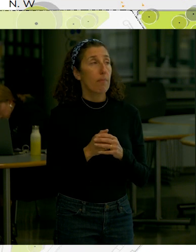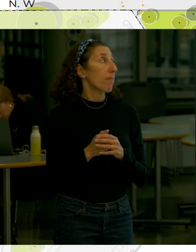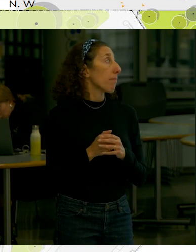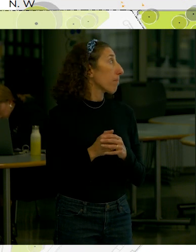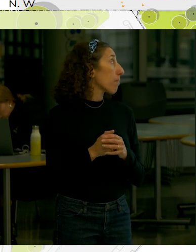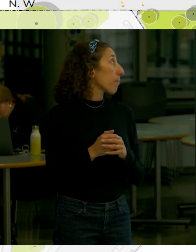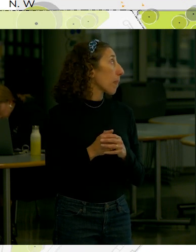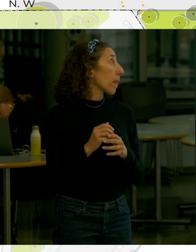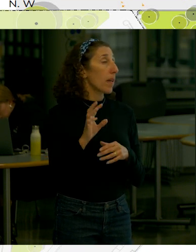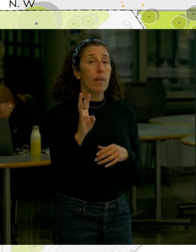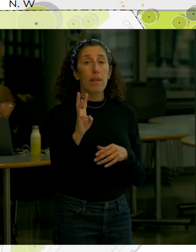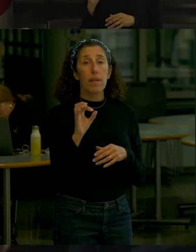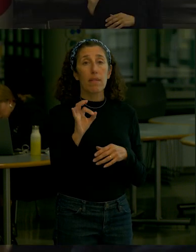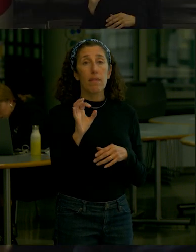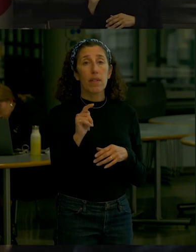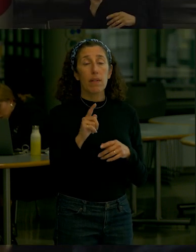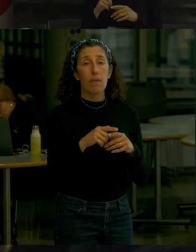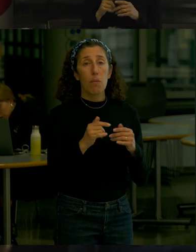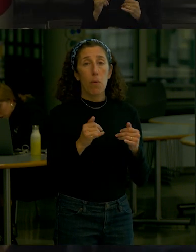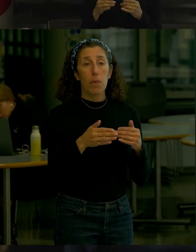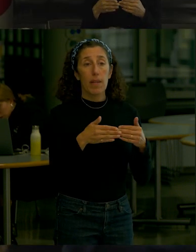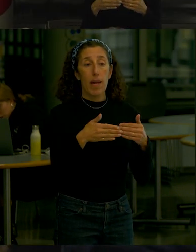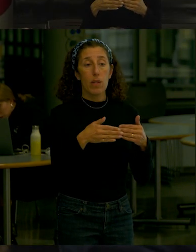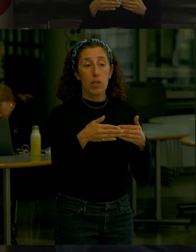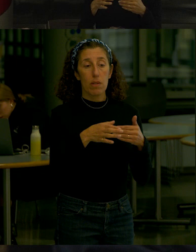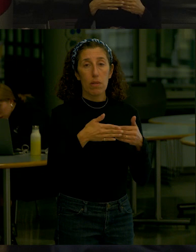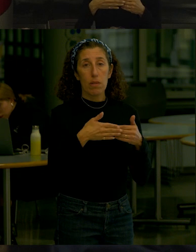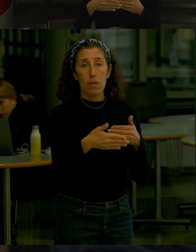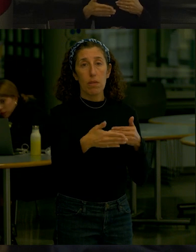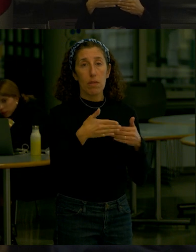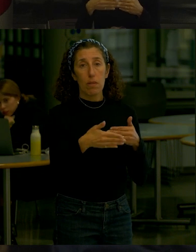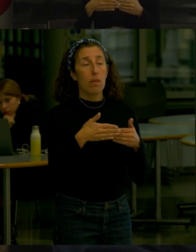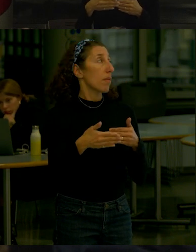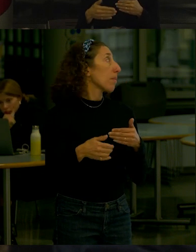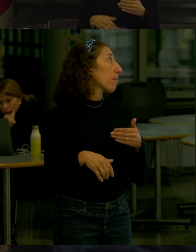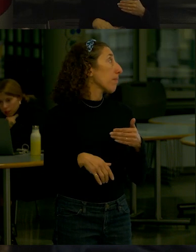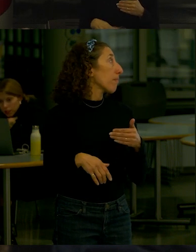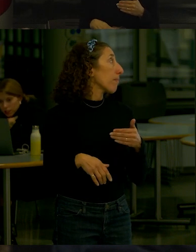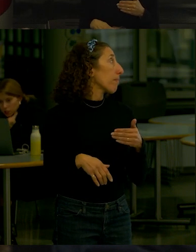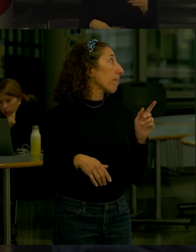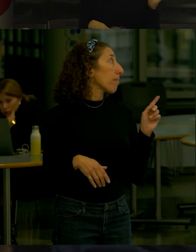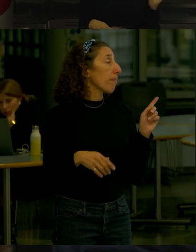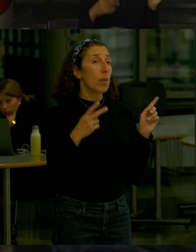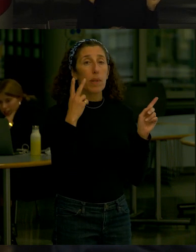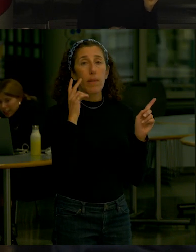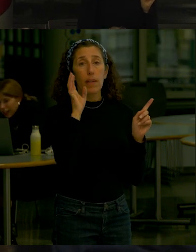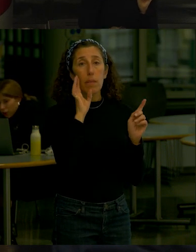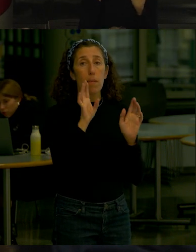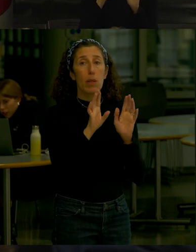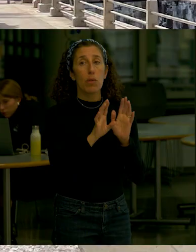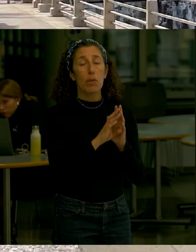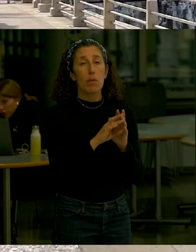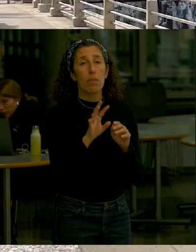six feet out from the current edge so said even more this edge right here it's going to be six feet